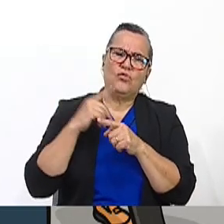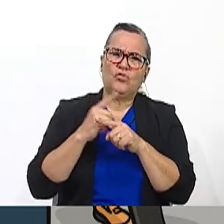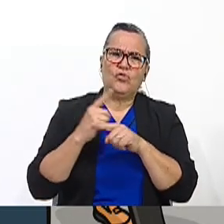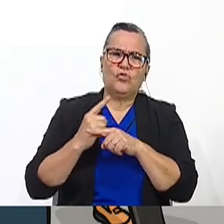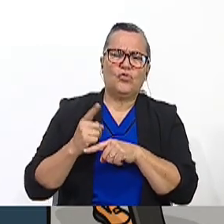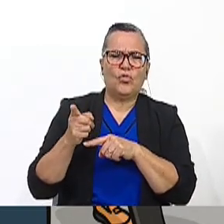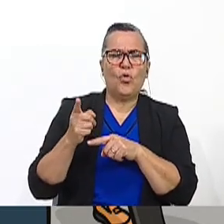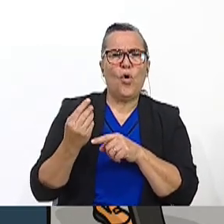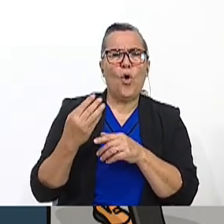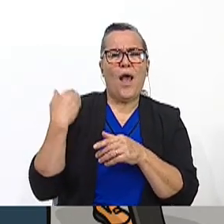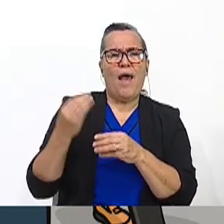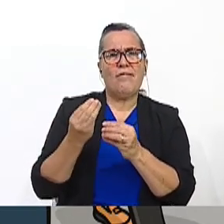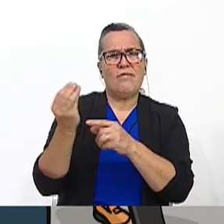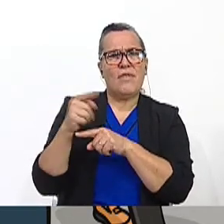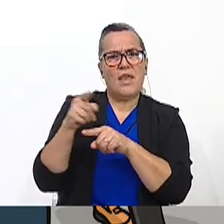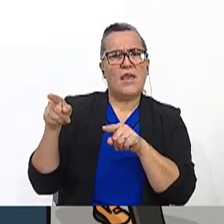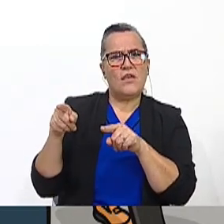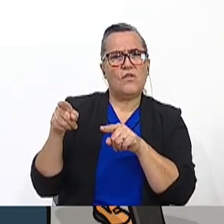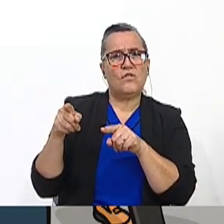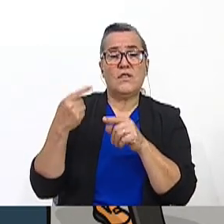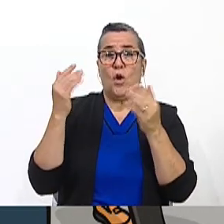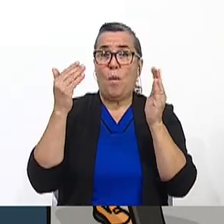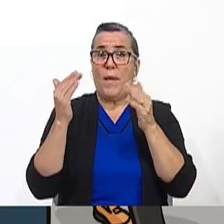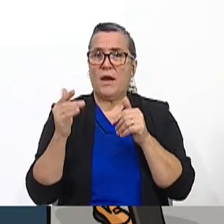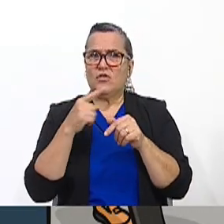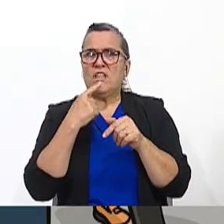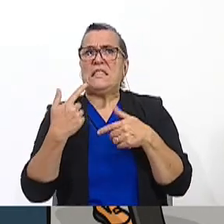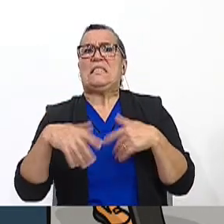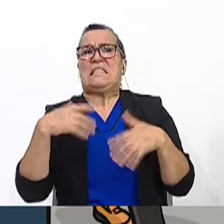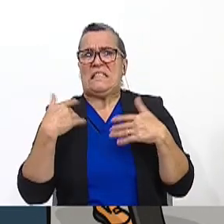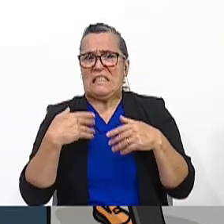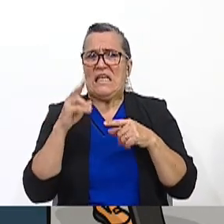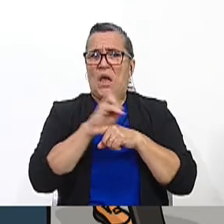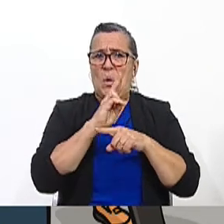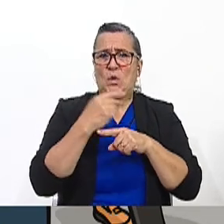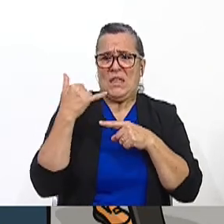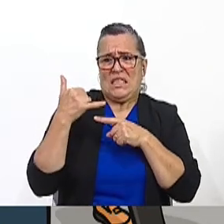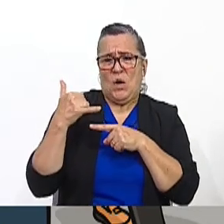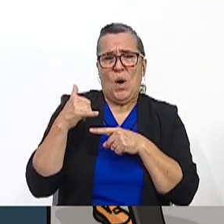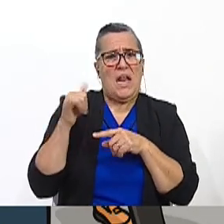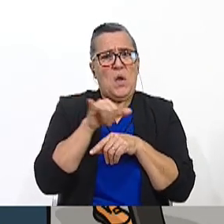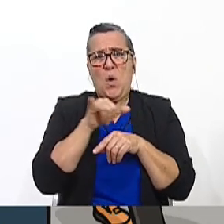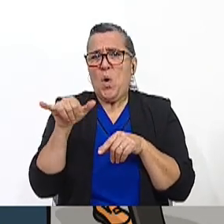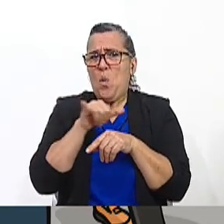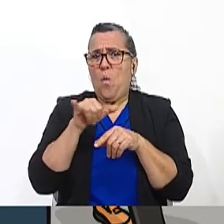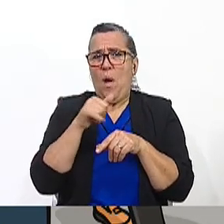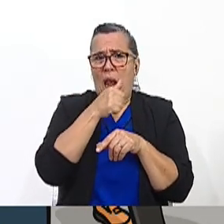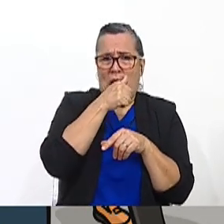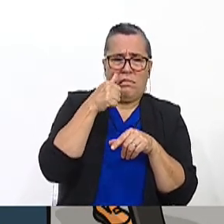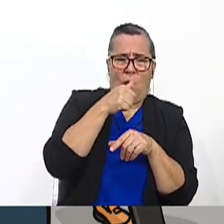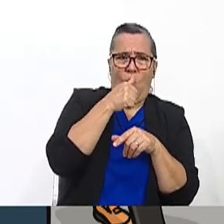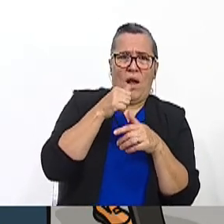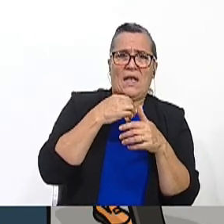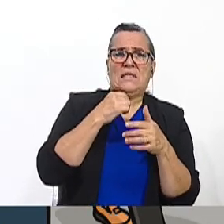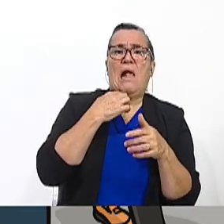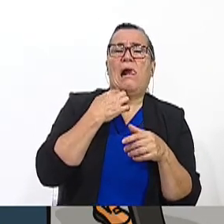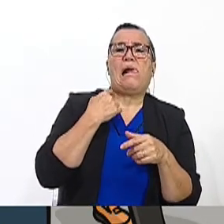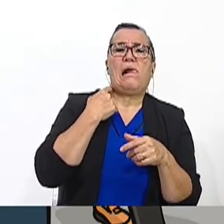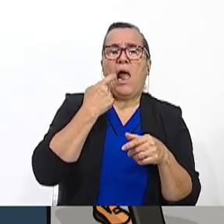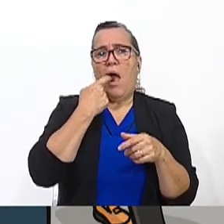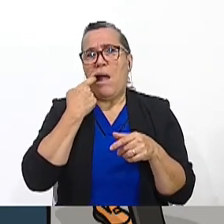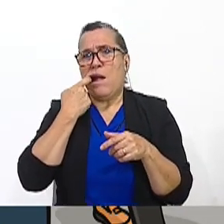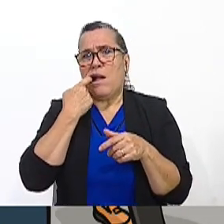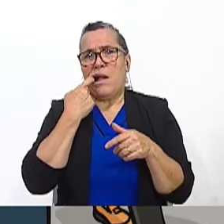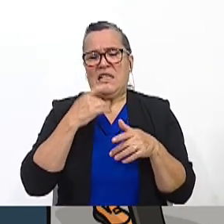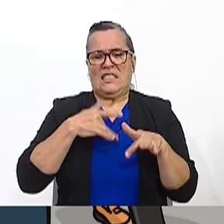their stories. They made a comparison between smartphone use and the consume of drugs. The symptoms are practically